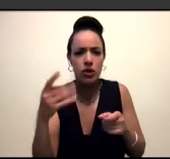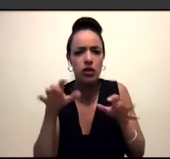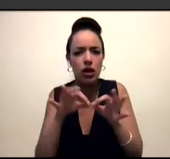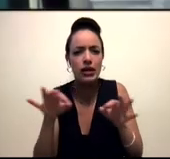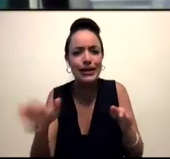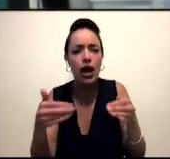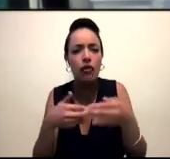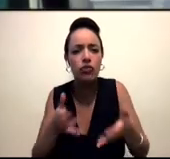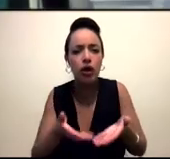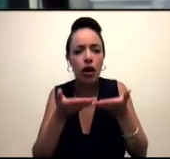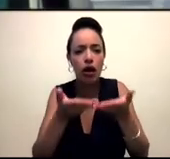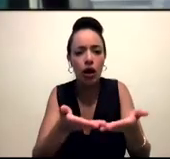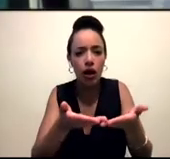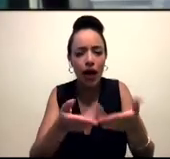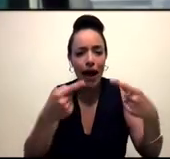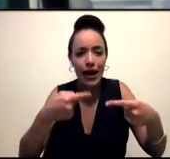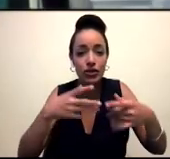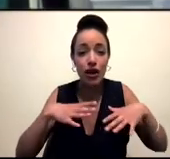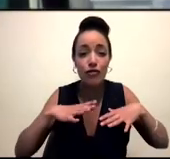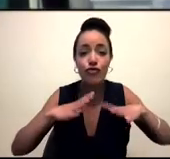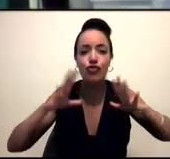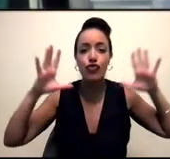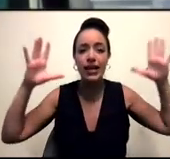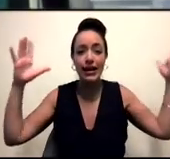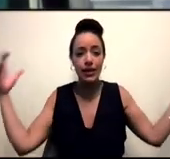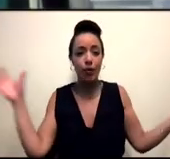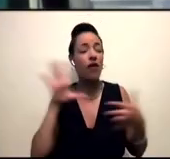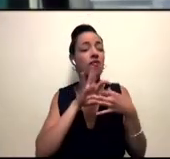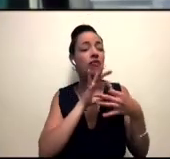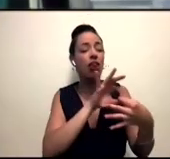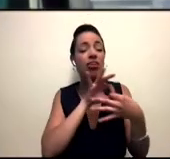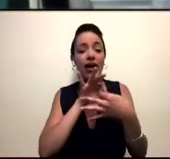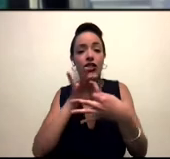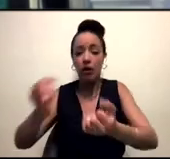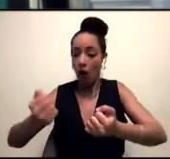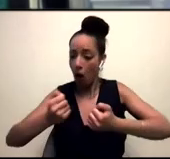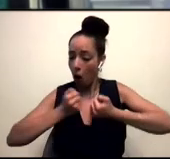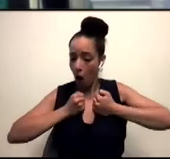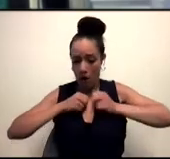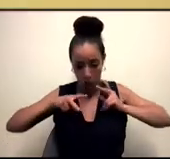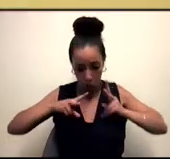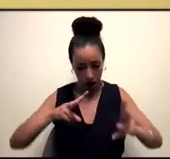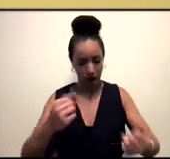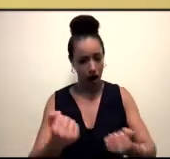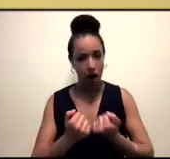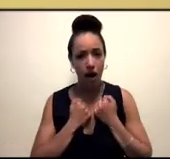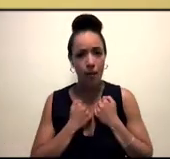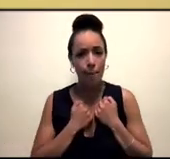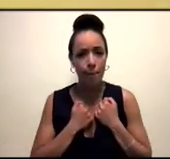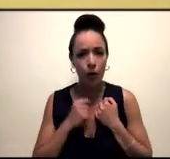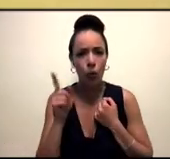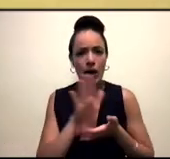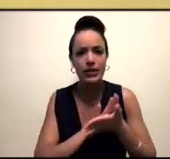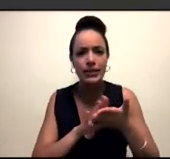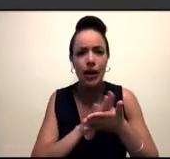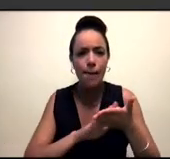possibility of relating to, of being related to, and then being on our own terms with that. Right. And so like, what does it mean to resist